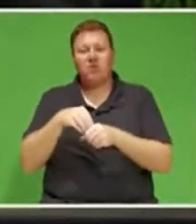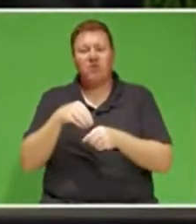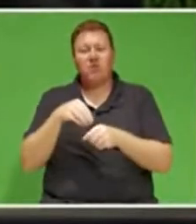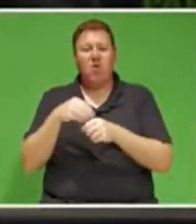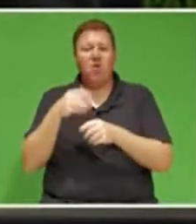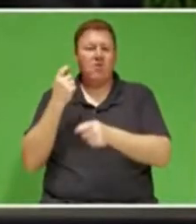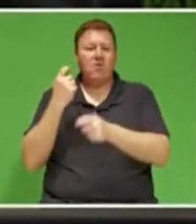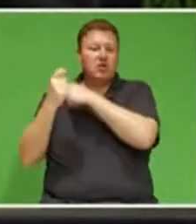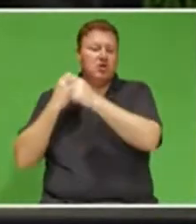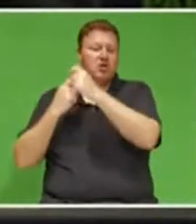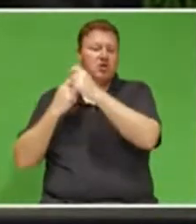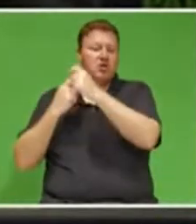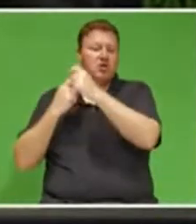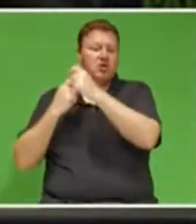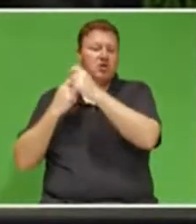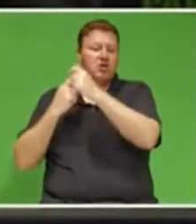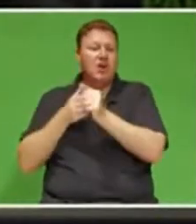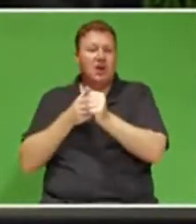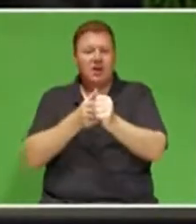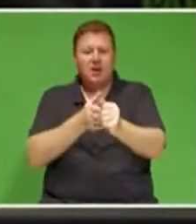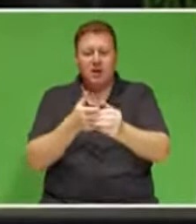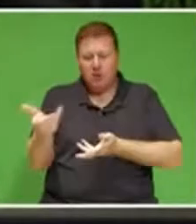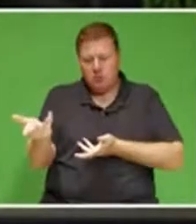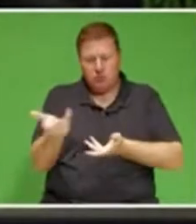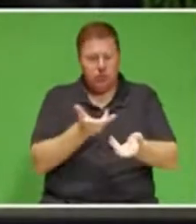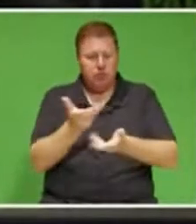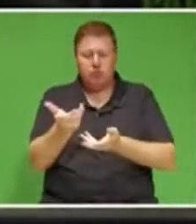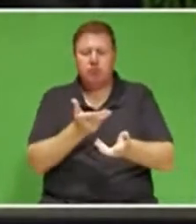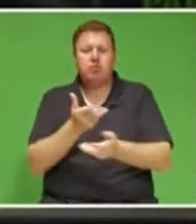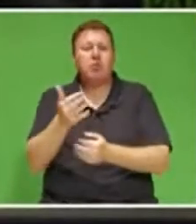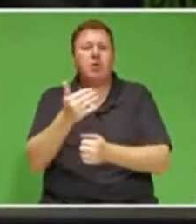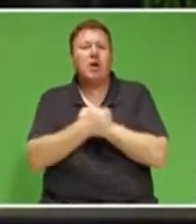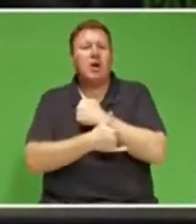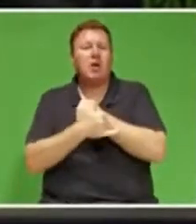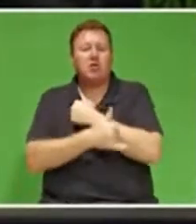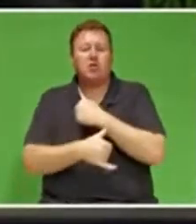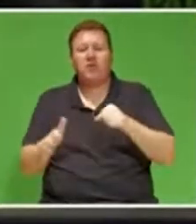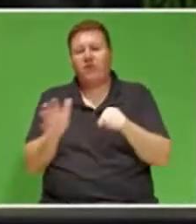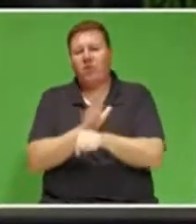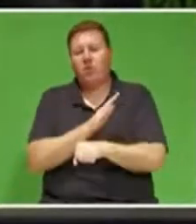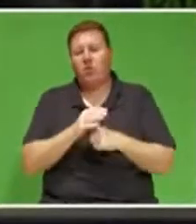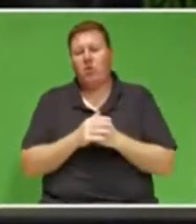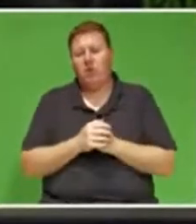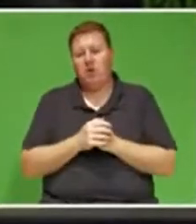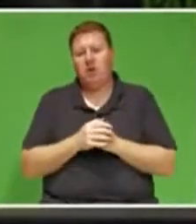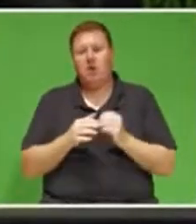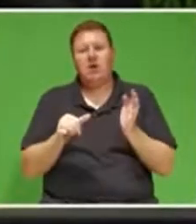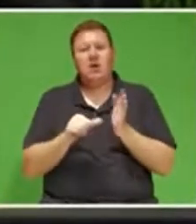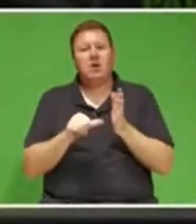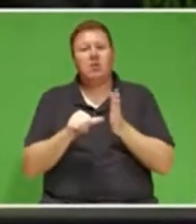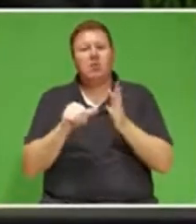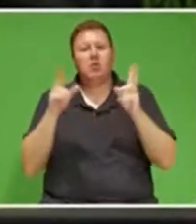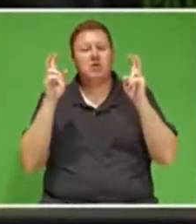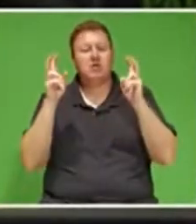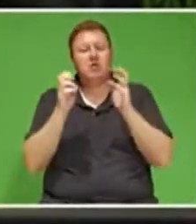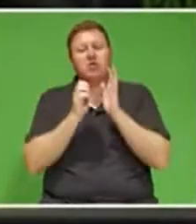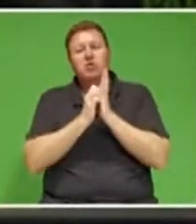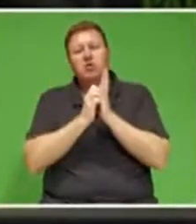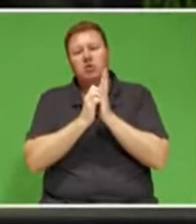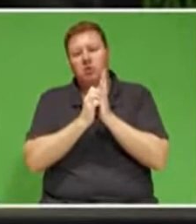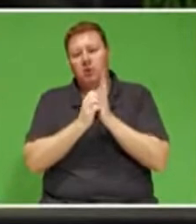leaders throughout the country on critical issues such as